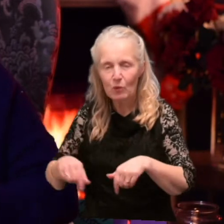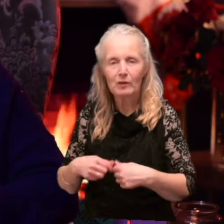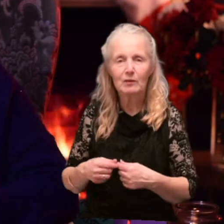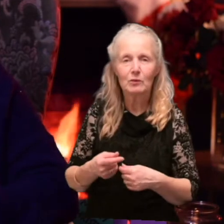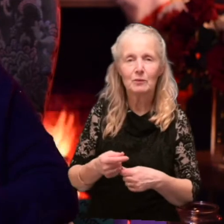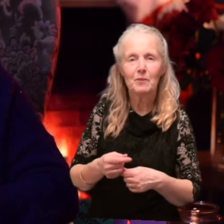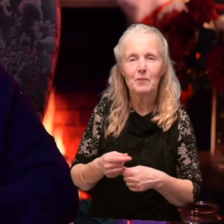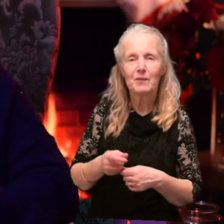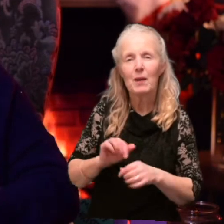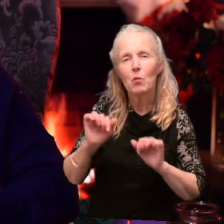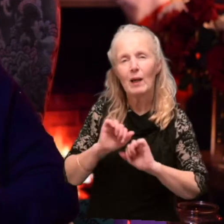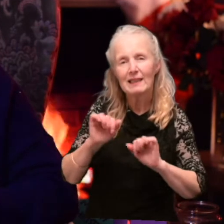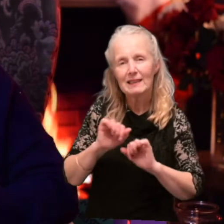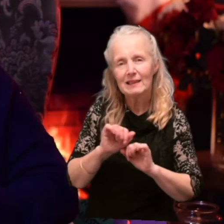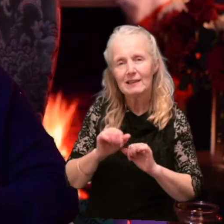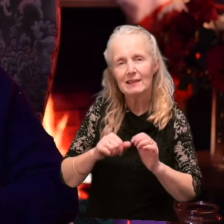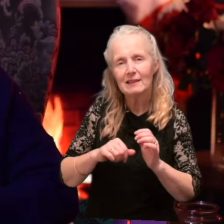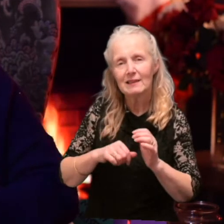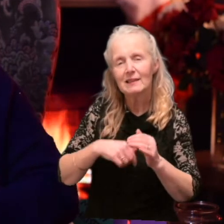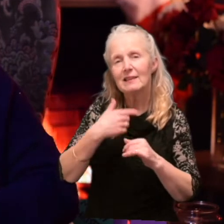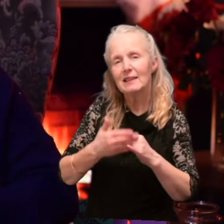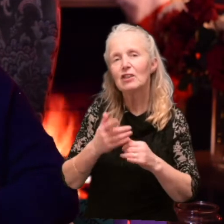while until John came to lock up.